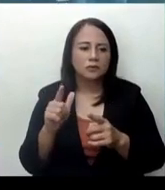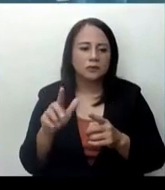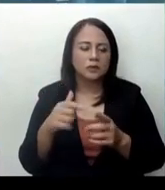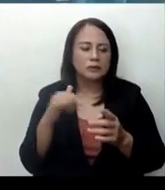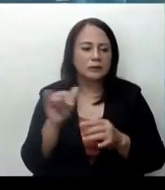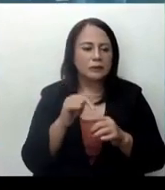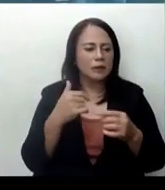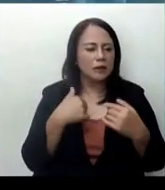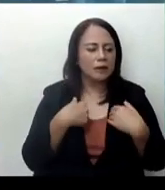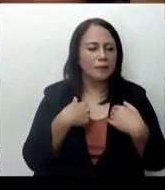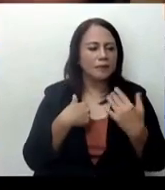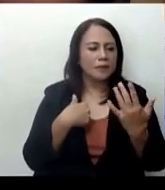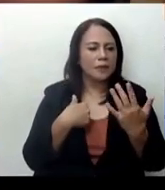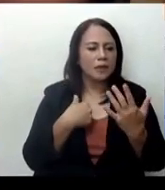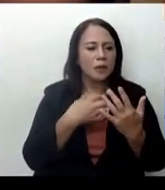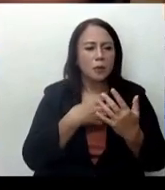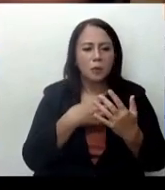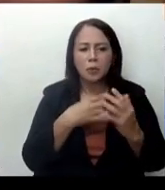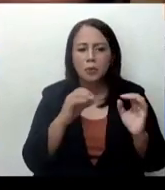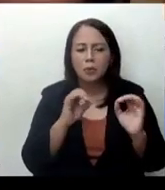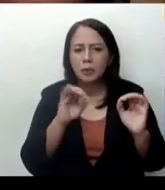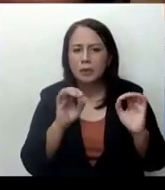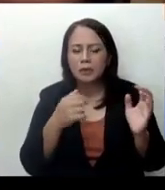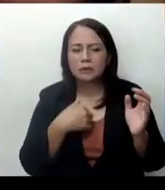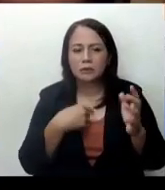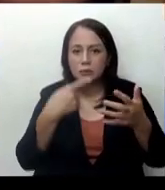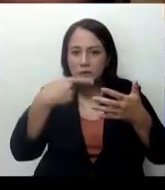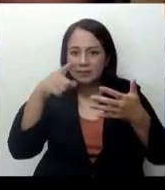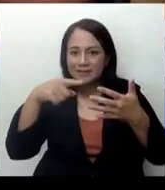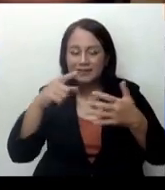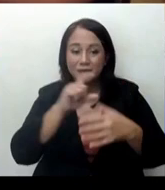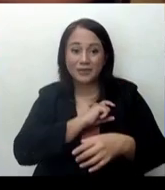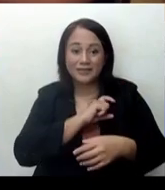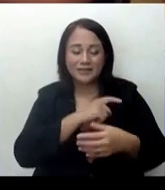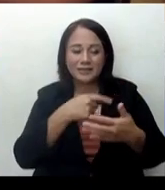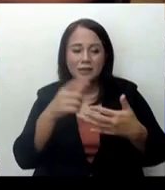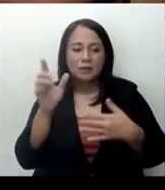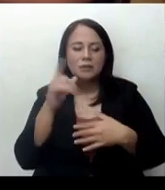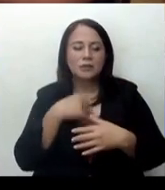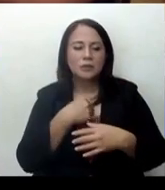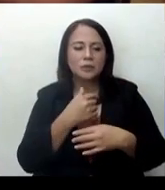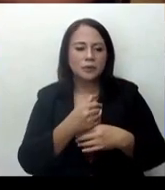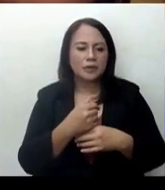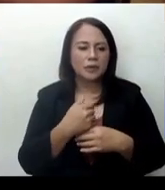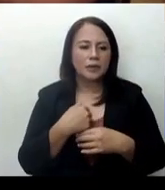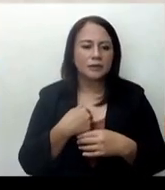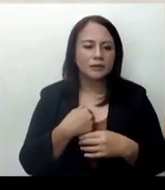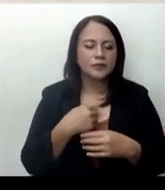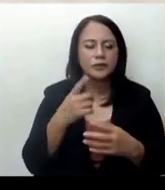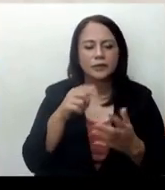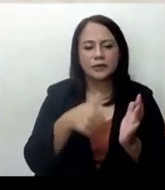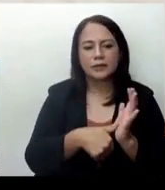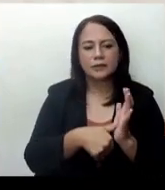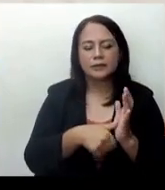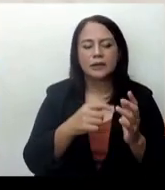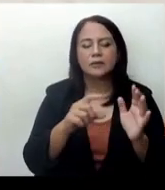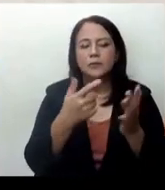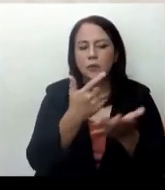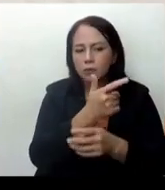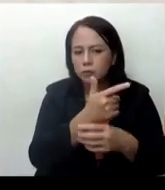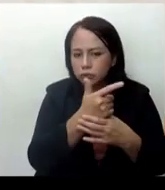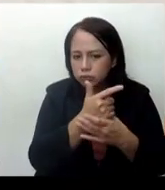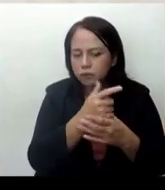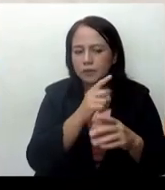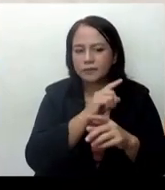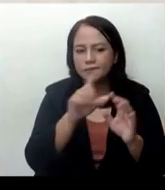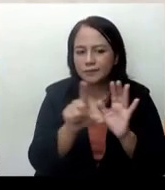has been no complaints so far against the checkpoints being initiated by the authorities in the implementation of the election gun ban. Garcia stressed